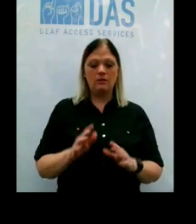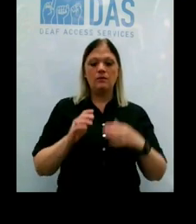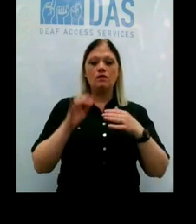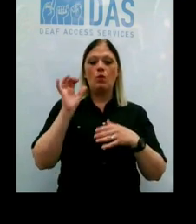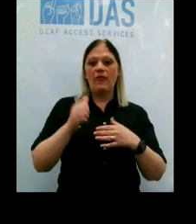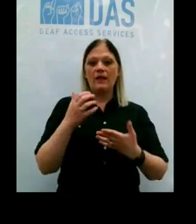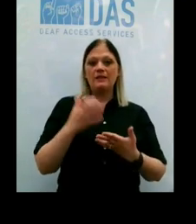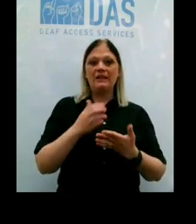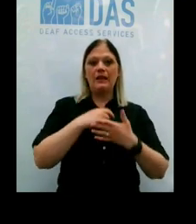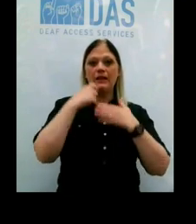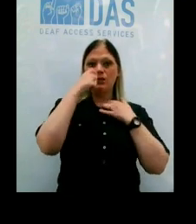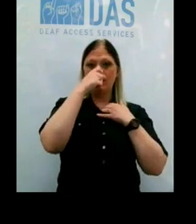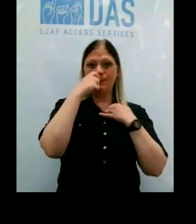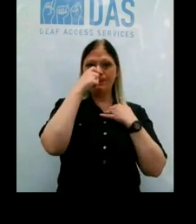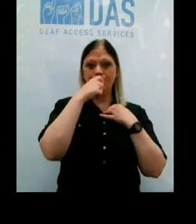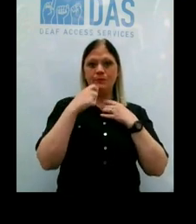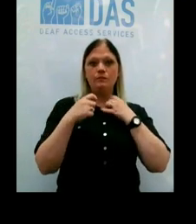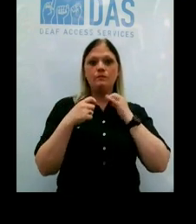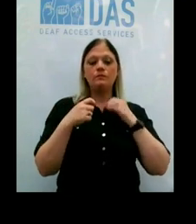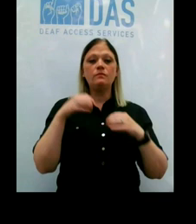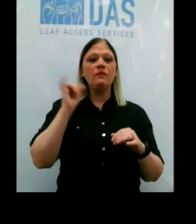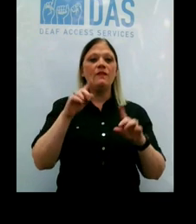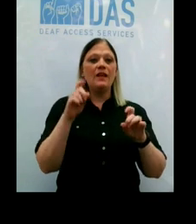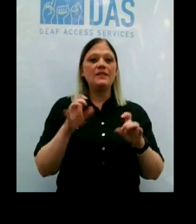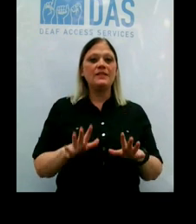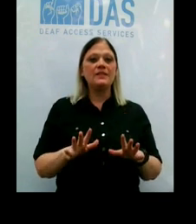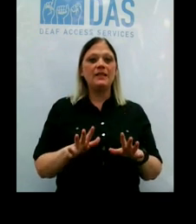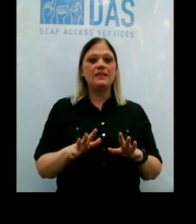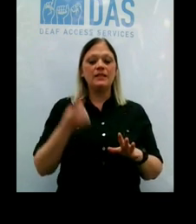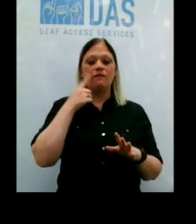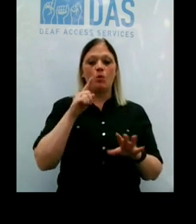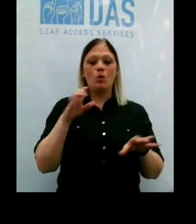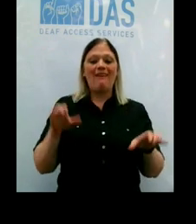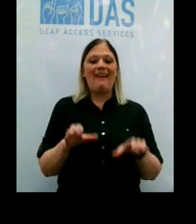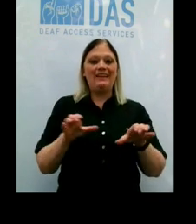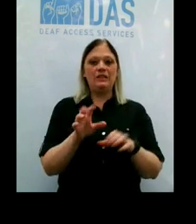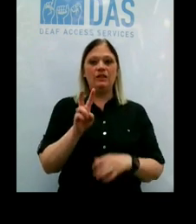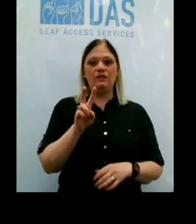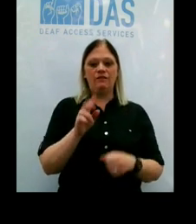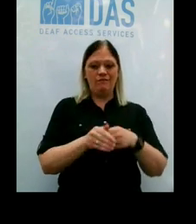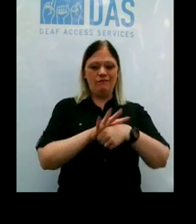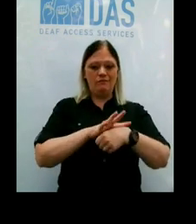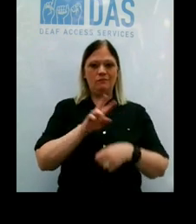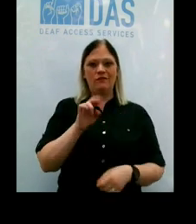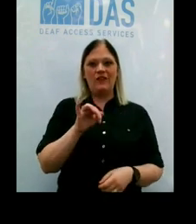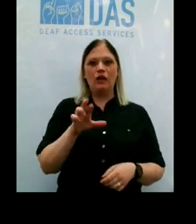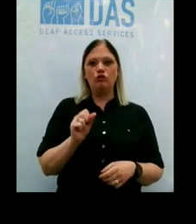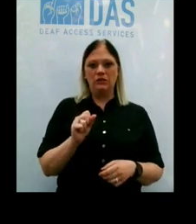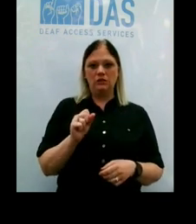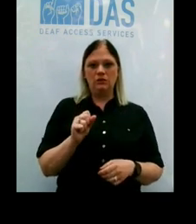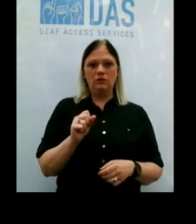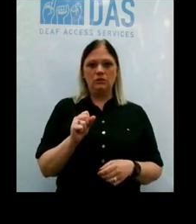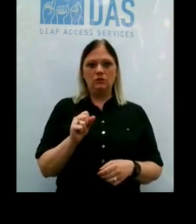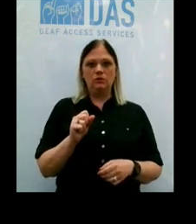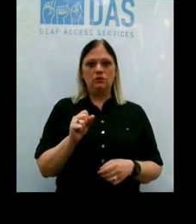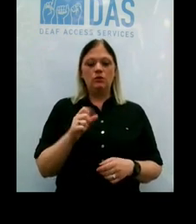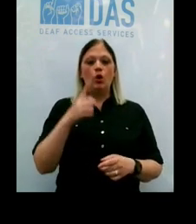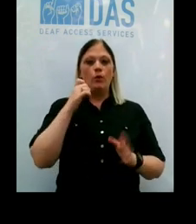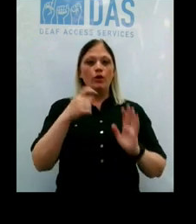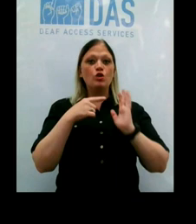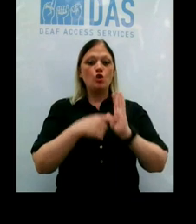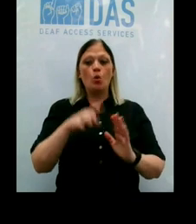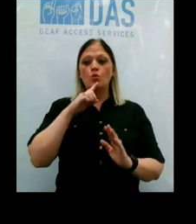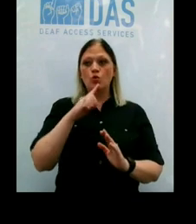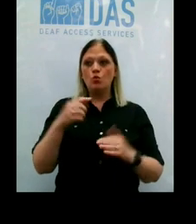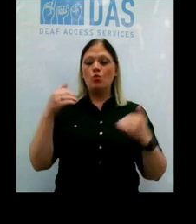collected with a nose swab, and that is testing for an active virus. So that shows that you are infected at the time that that